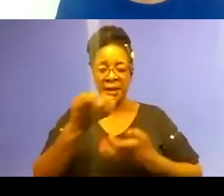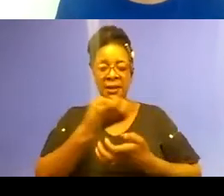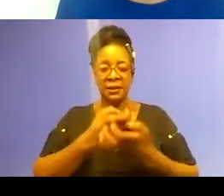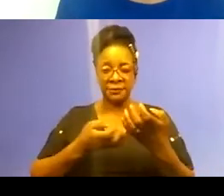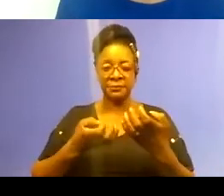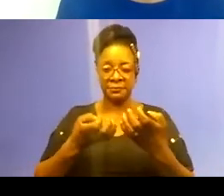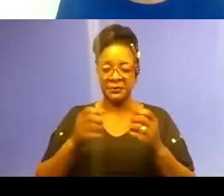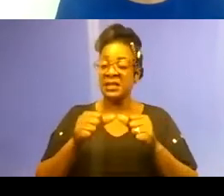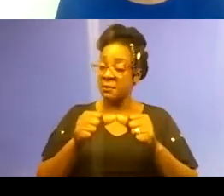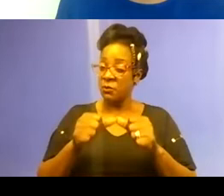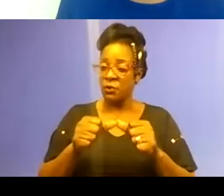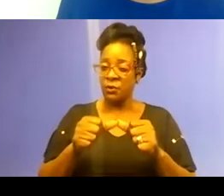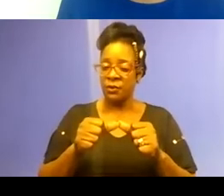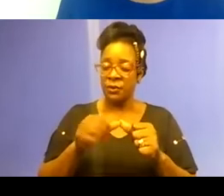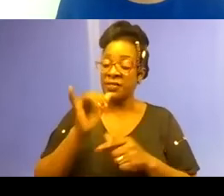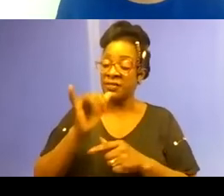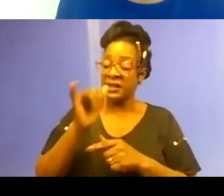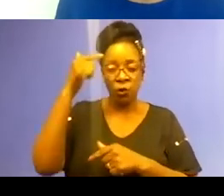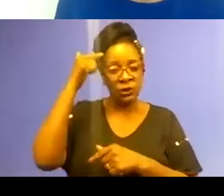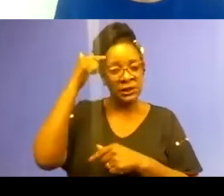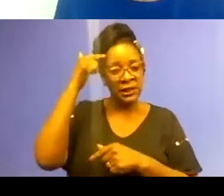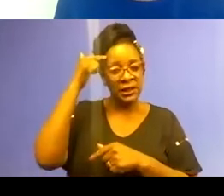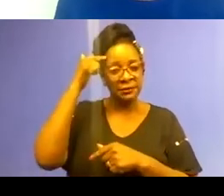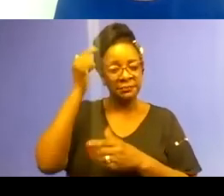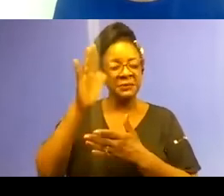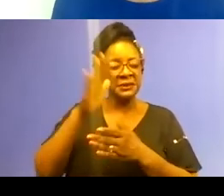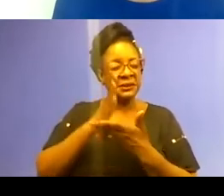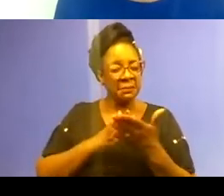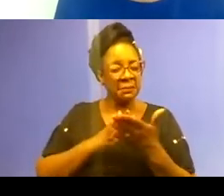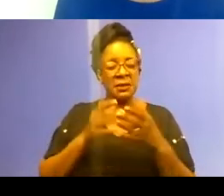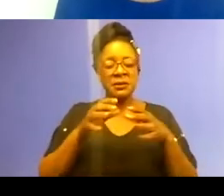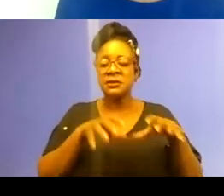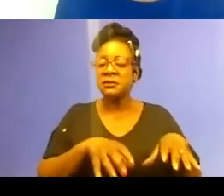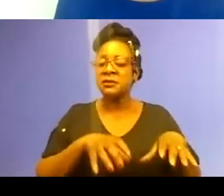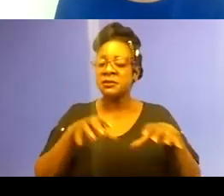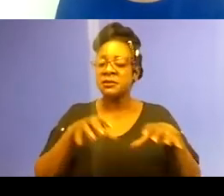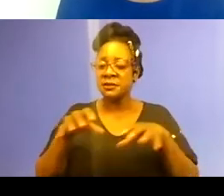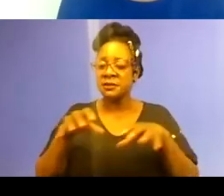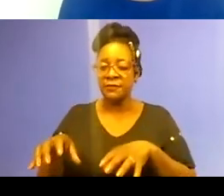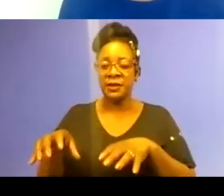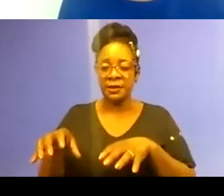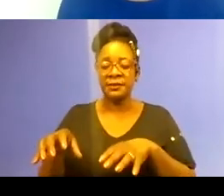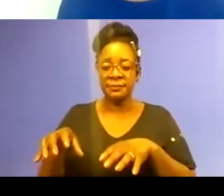citizens are suffering economically, the United States will also suffer.